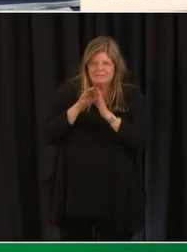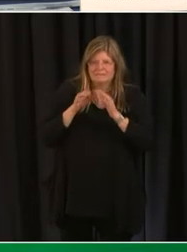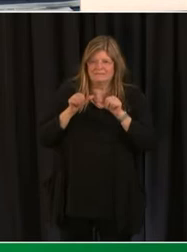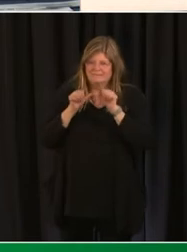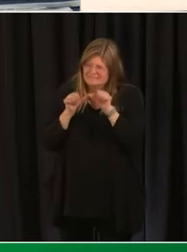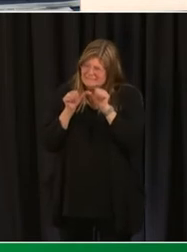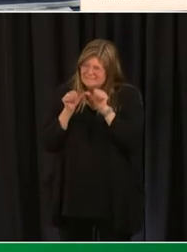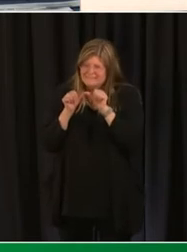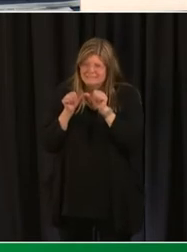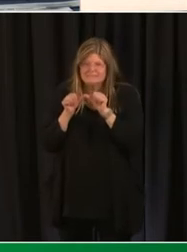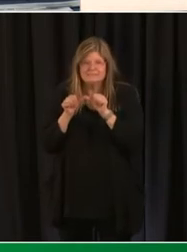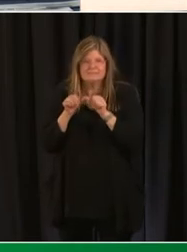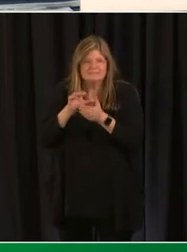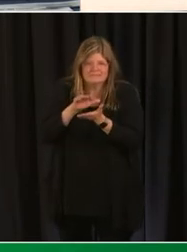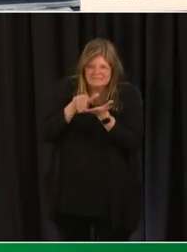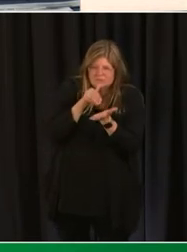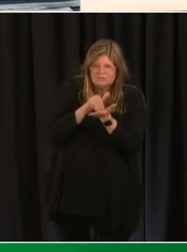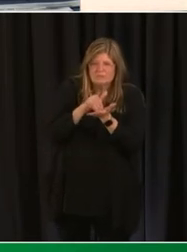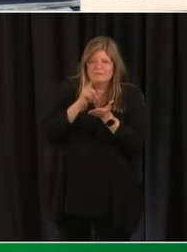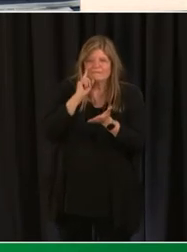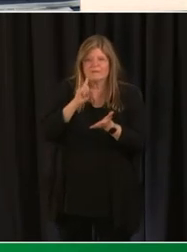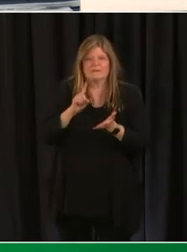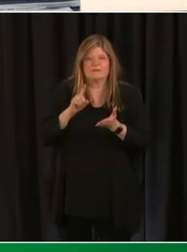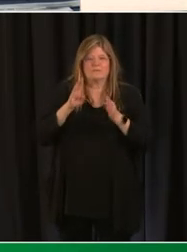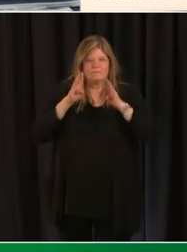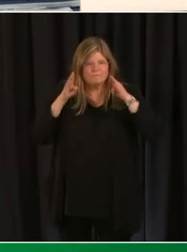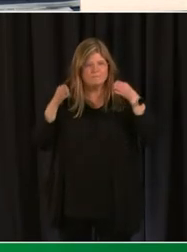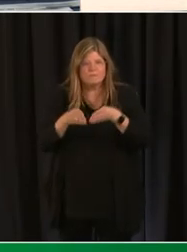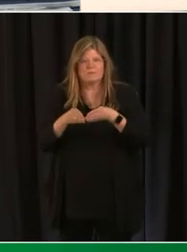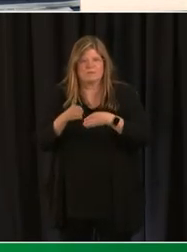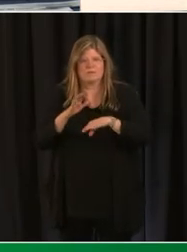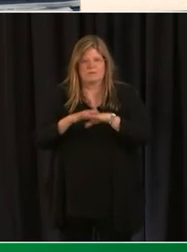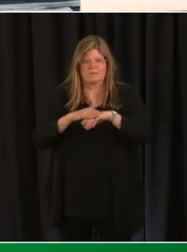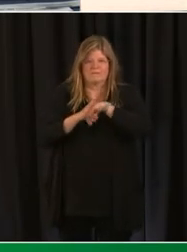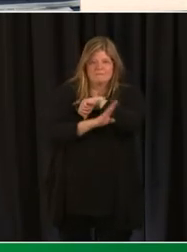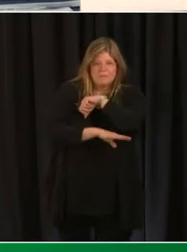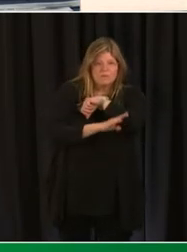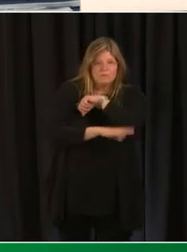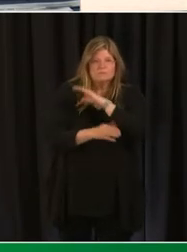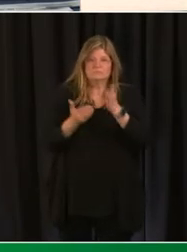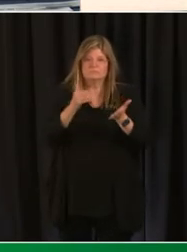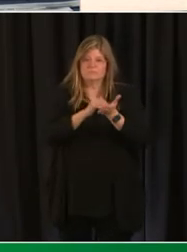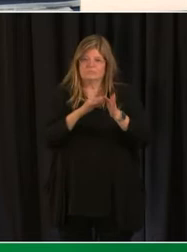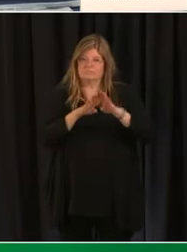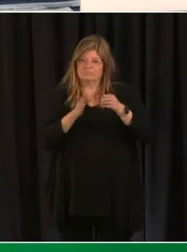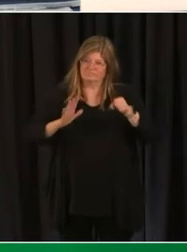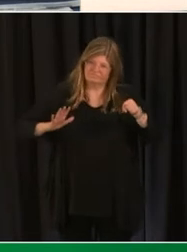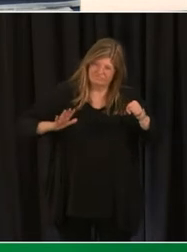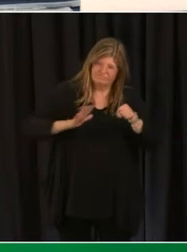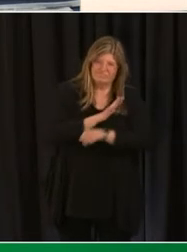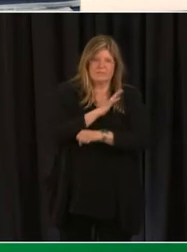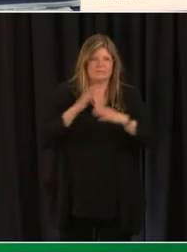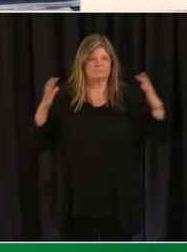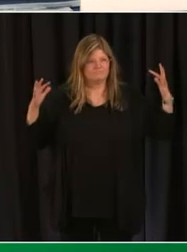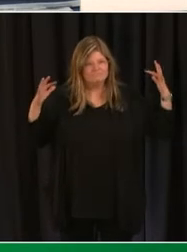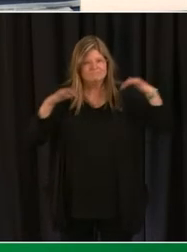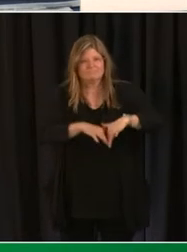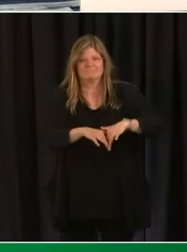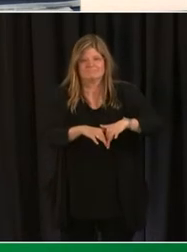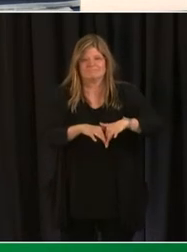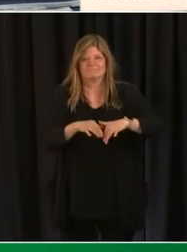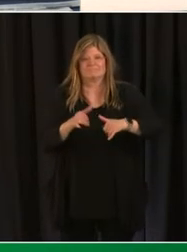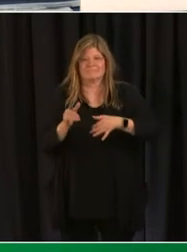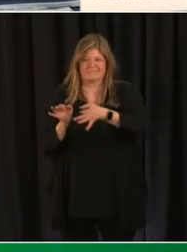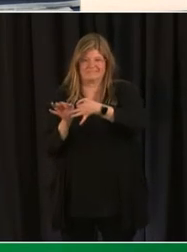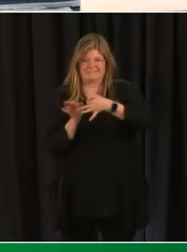towards recentering on our students during this time period reimagining how we can accelerate learning but also address the